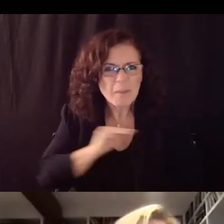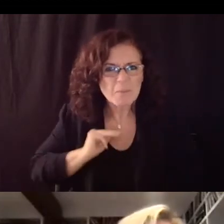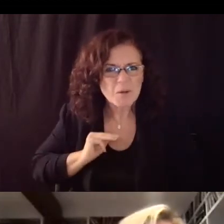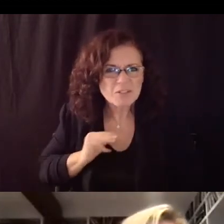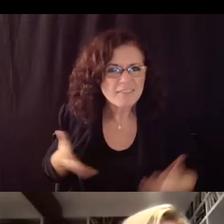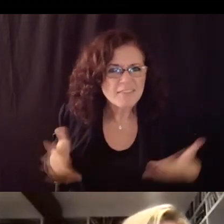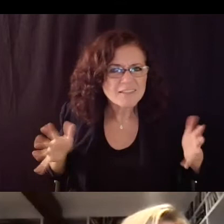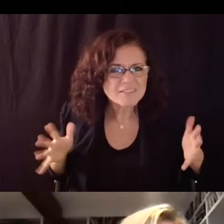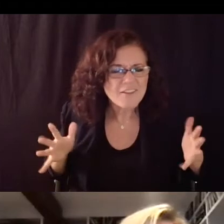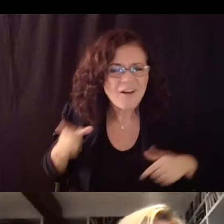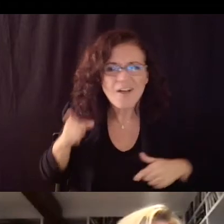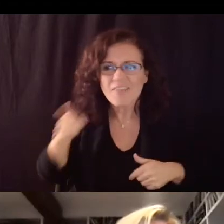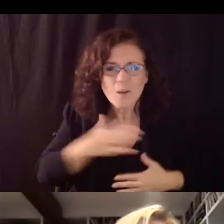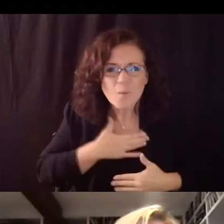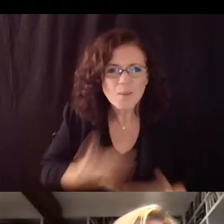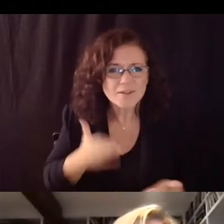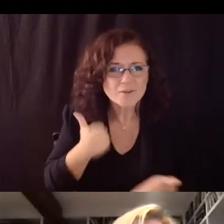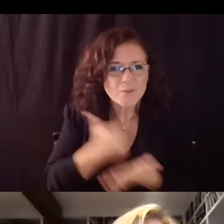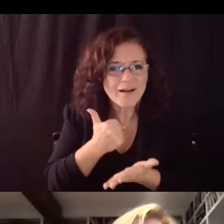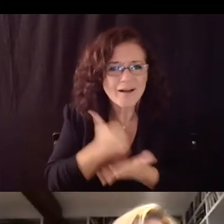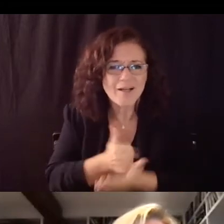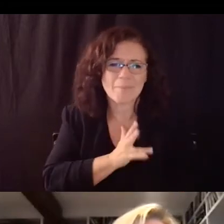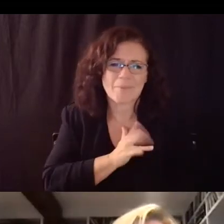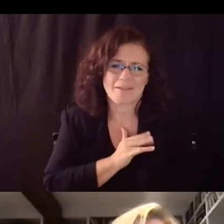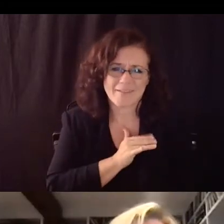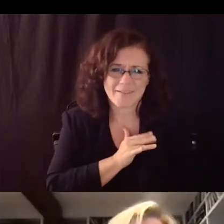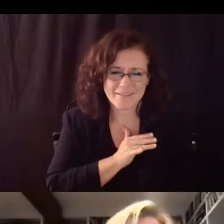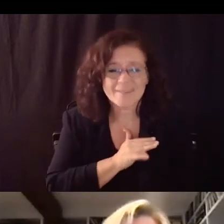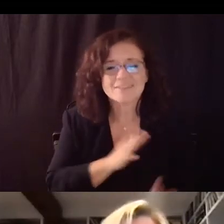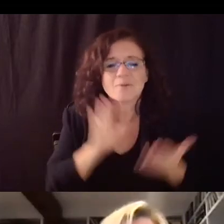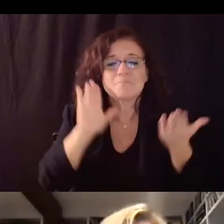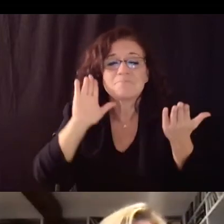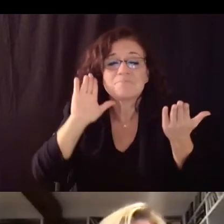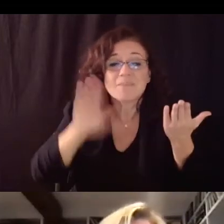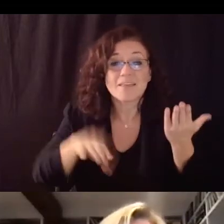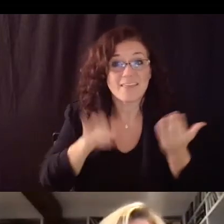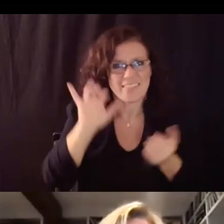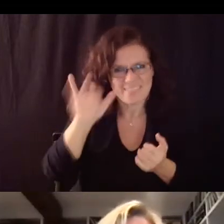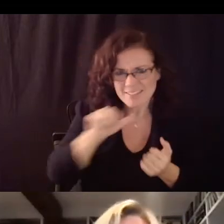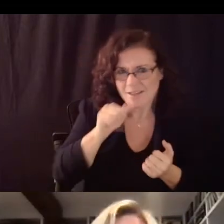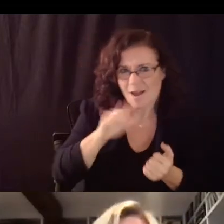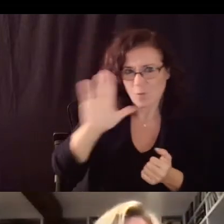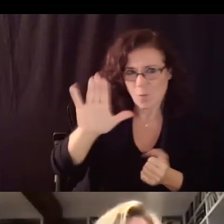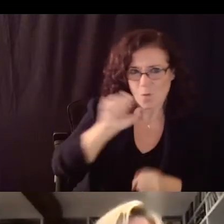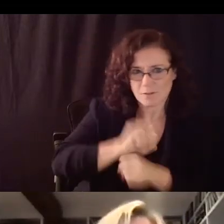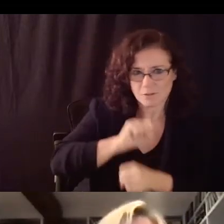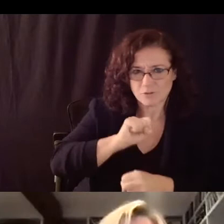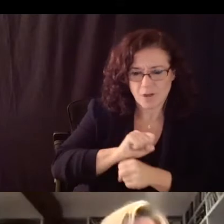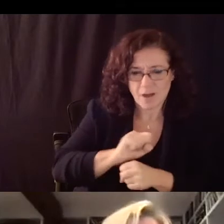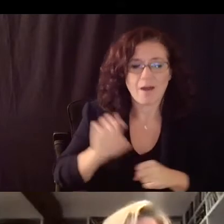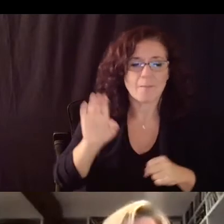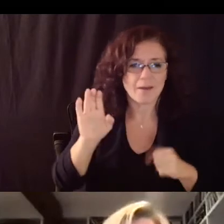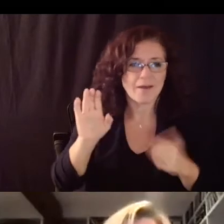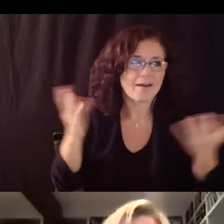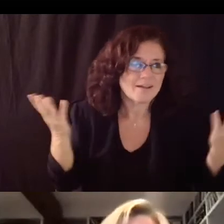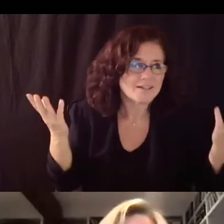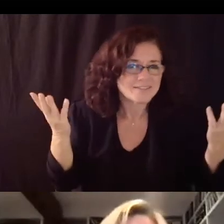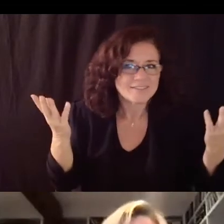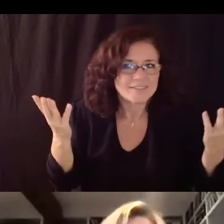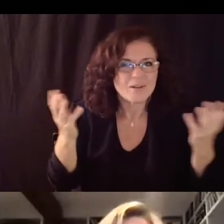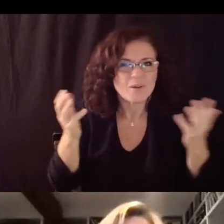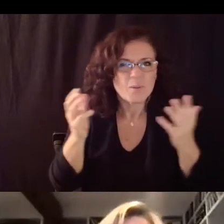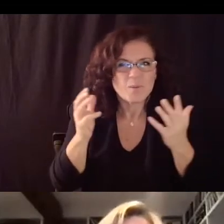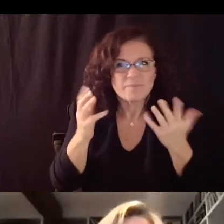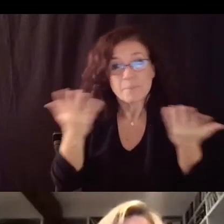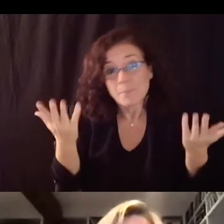this is not necessarily your job um but if there is any way with logistics i mean we have amazon headquarters here if